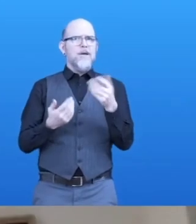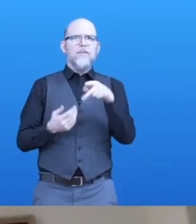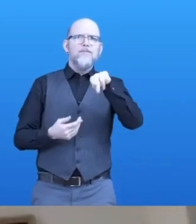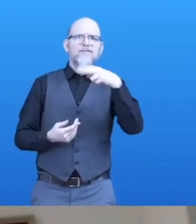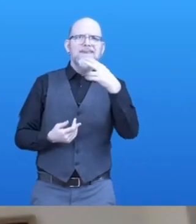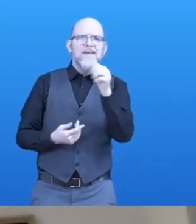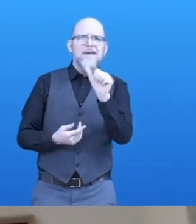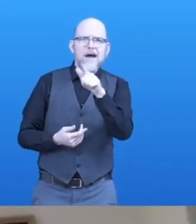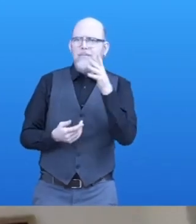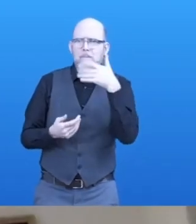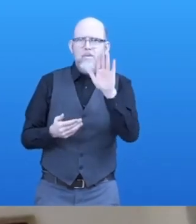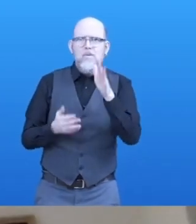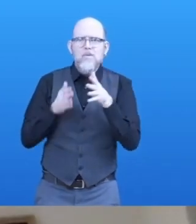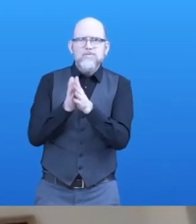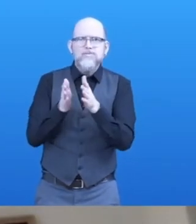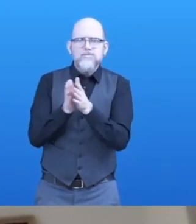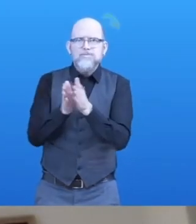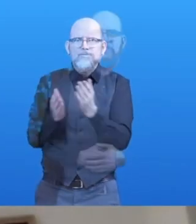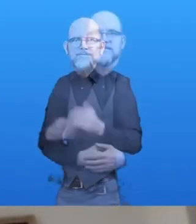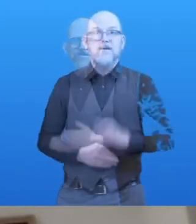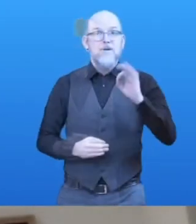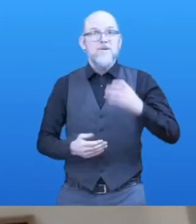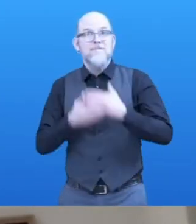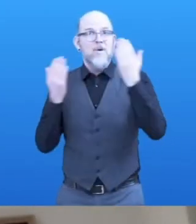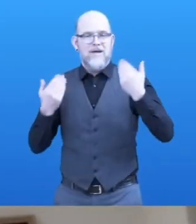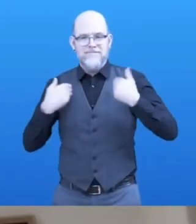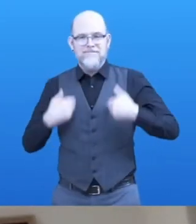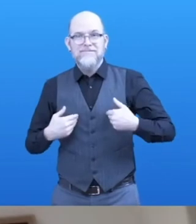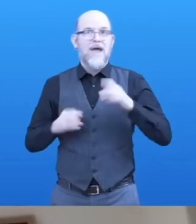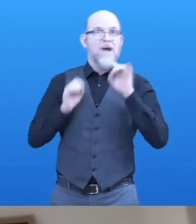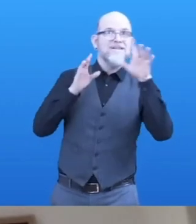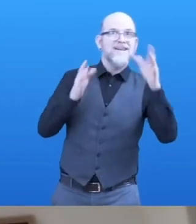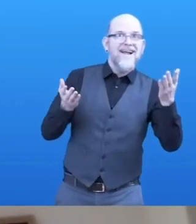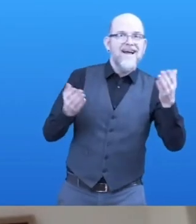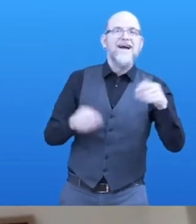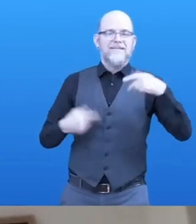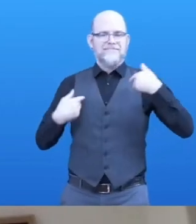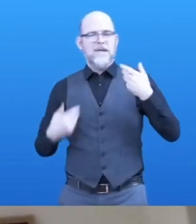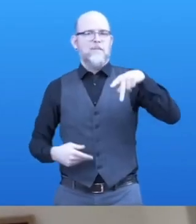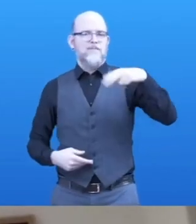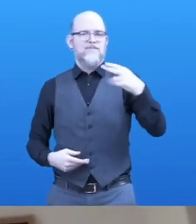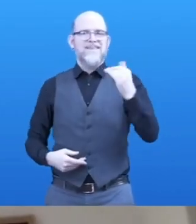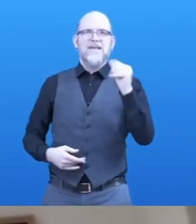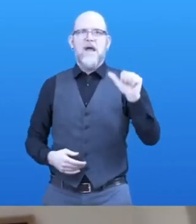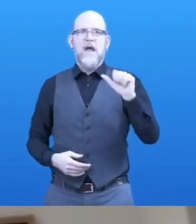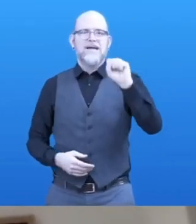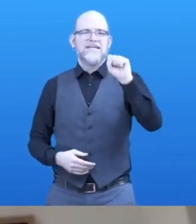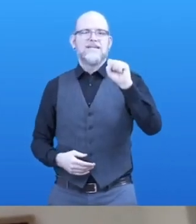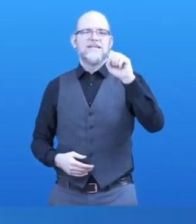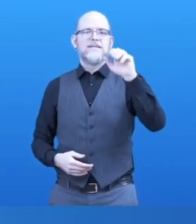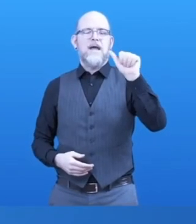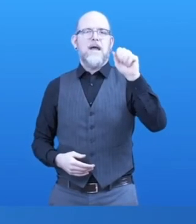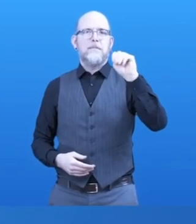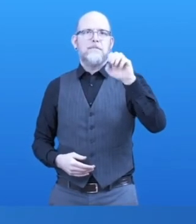Good morning from Australia. I am Fia Damsa and I'm the co-founder and creative director of Sonakids.